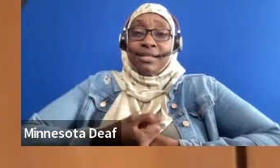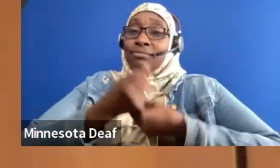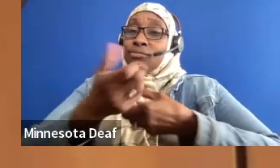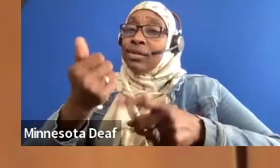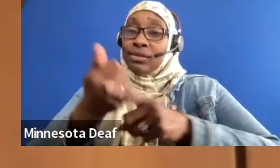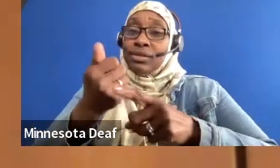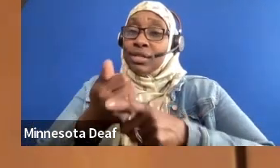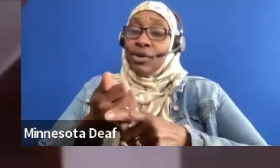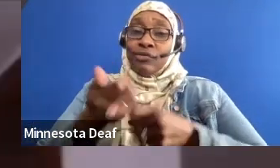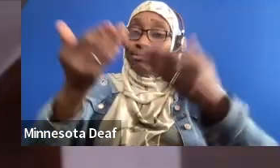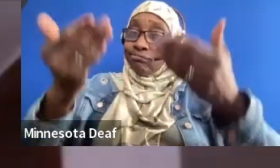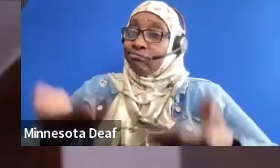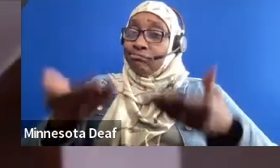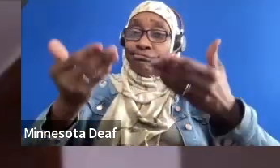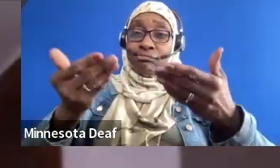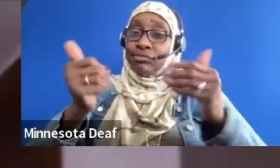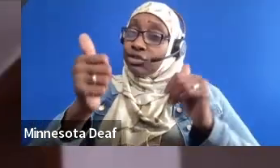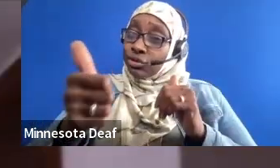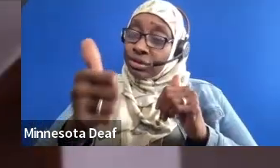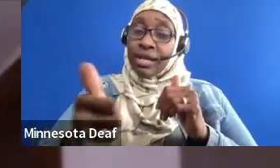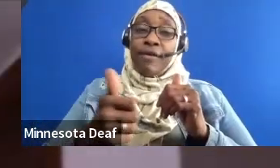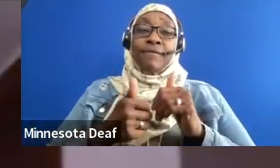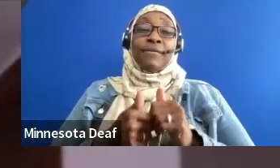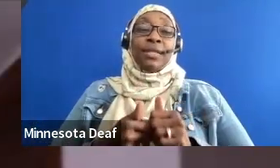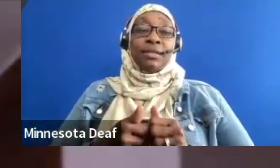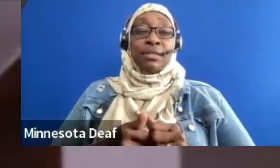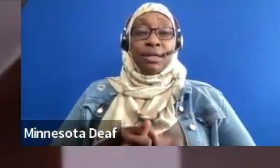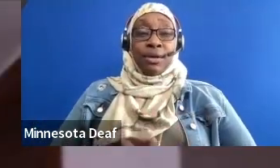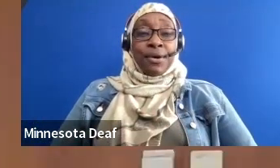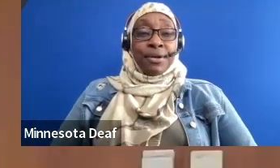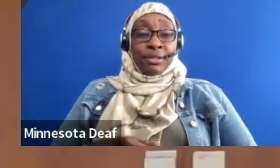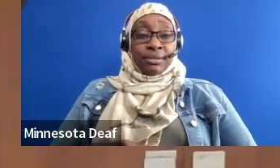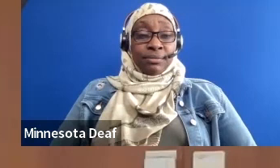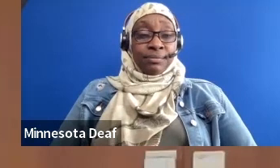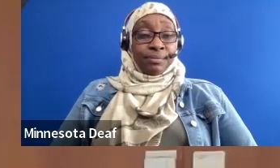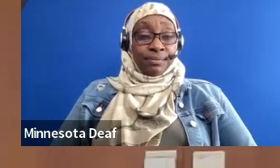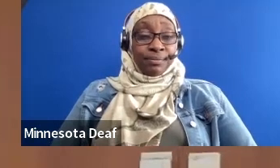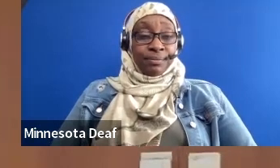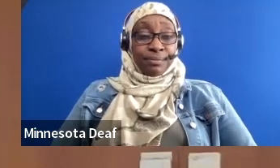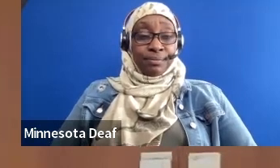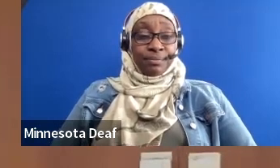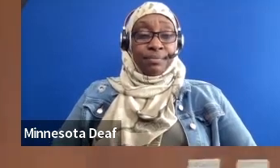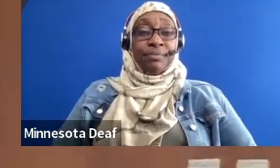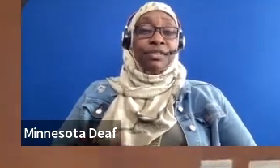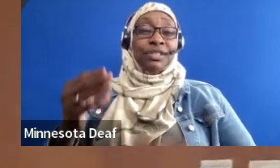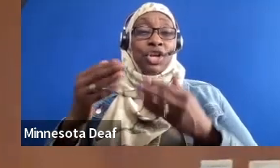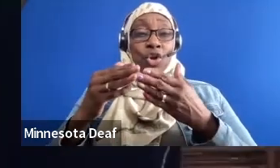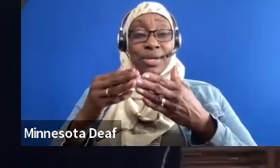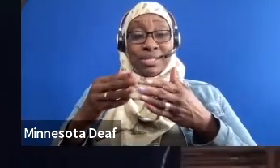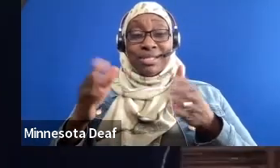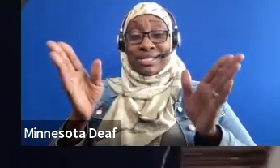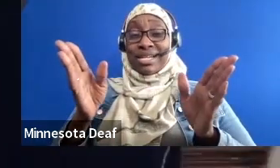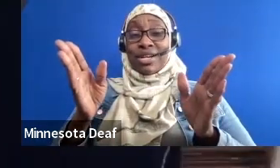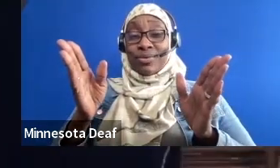you know? And I think in some ways, teaching in general gives me a purpose. Teaching in ATT, I can see the